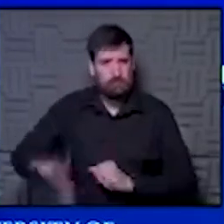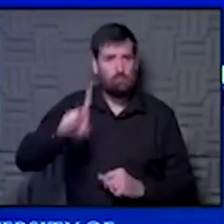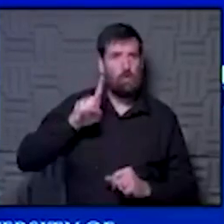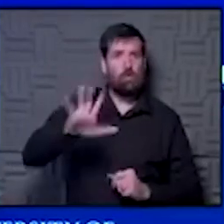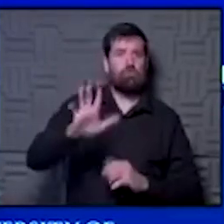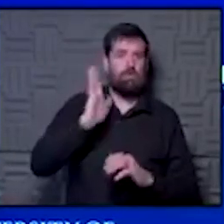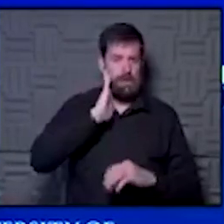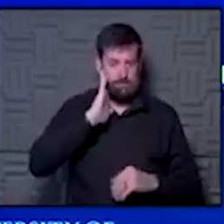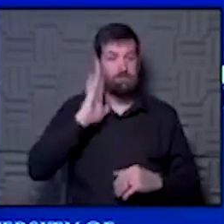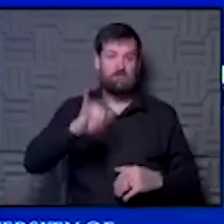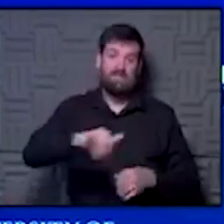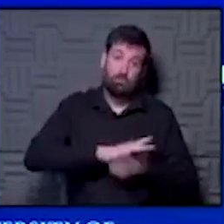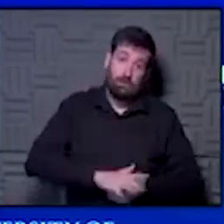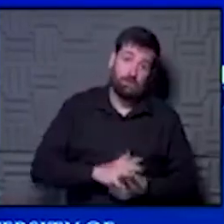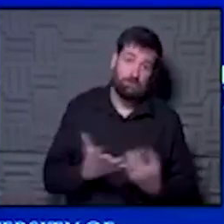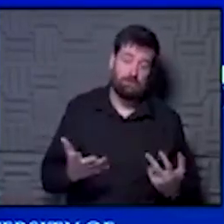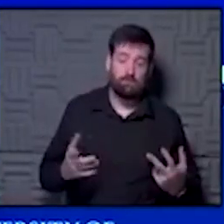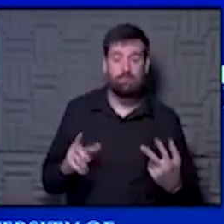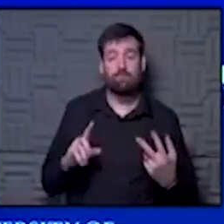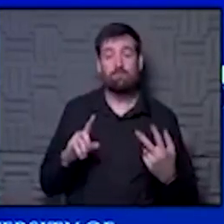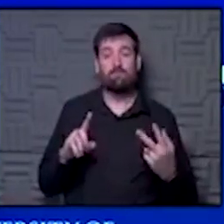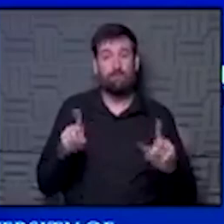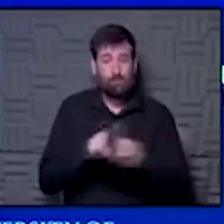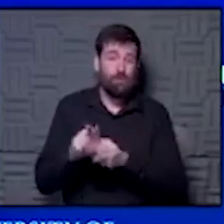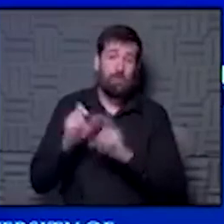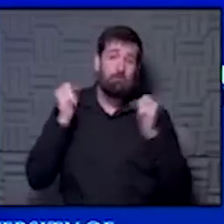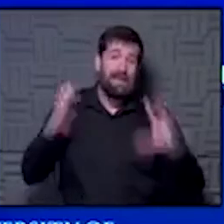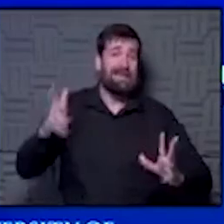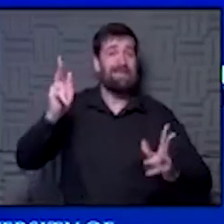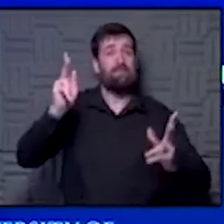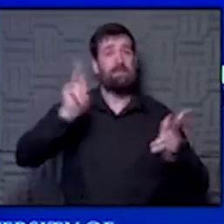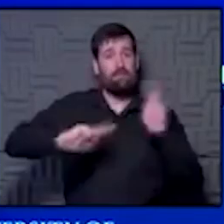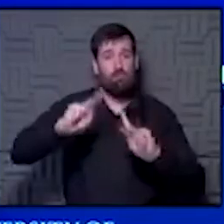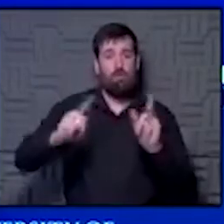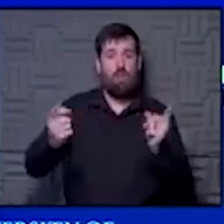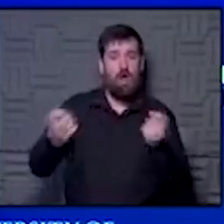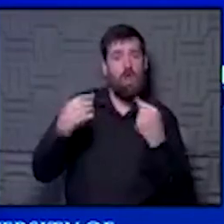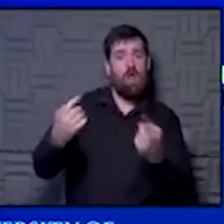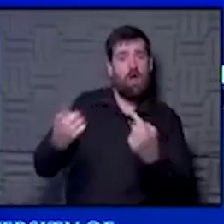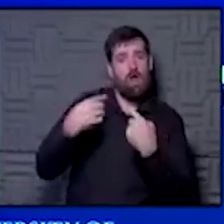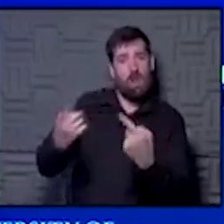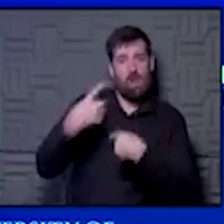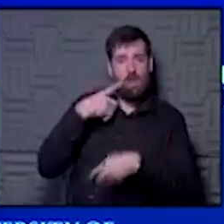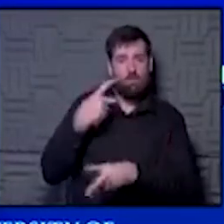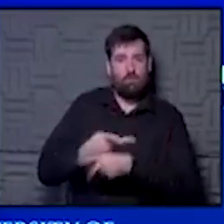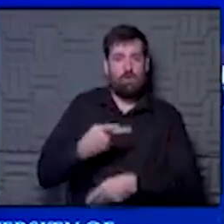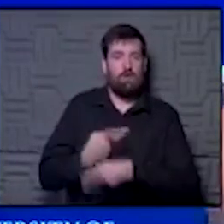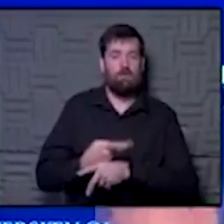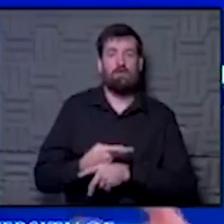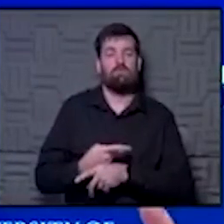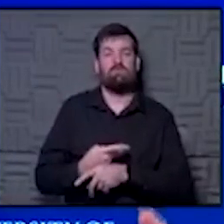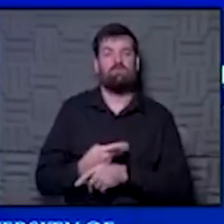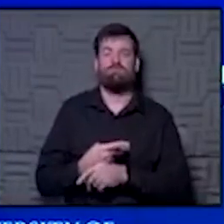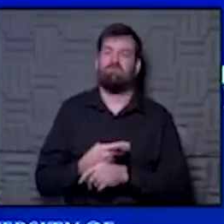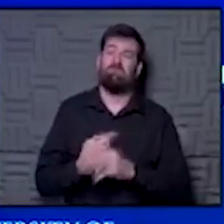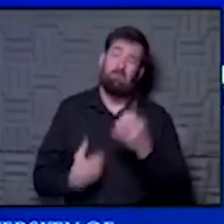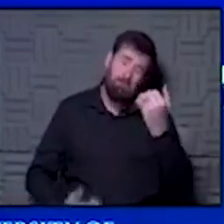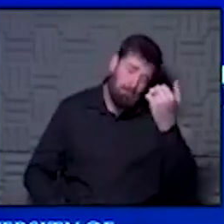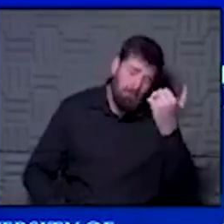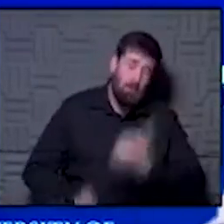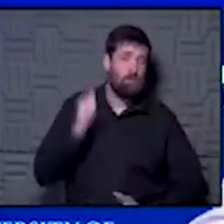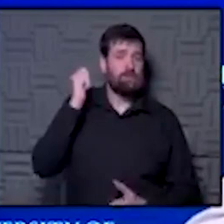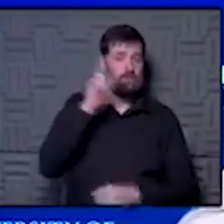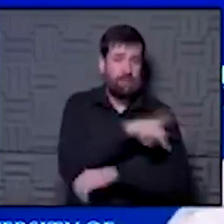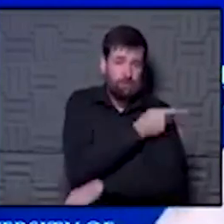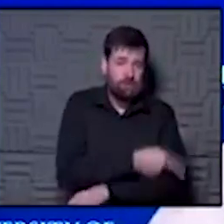stress. Um, along with, we just have a lot of folks to take care of. And so think about it, by far the overwhelming majority of the patients we're